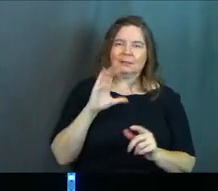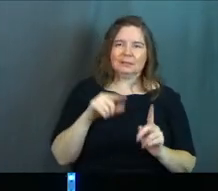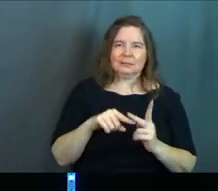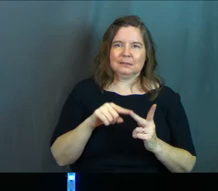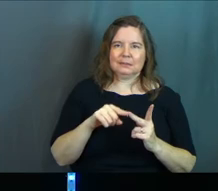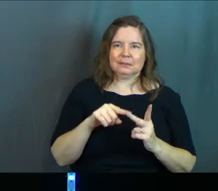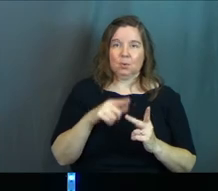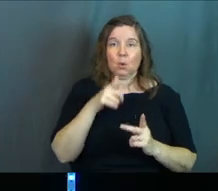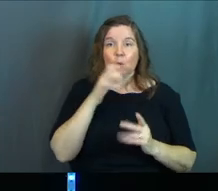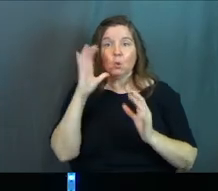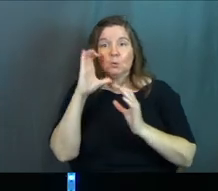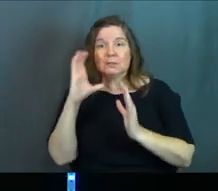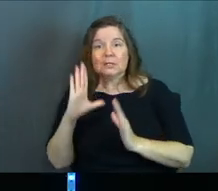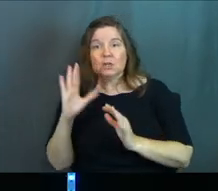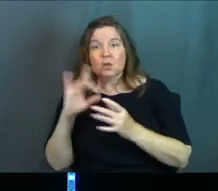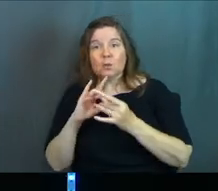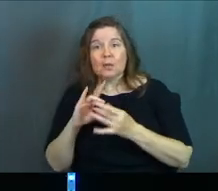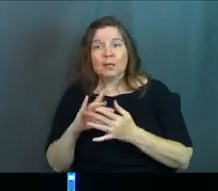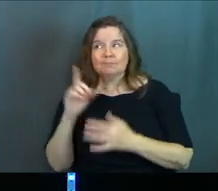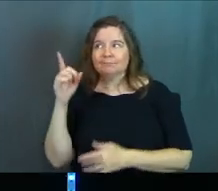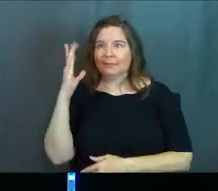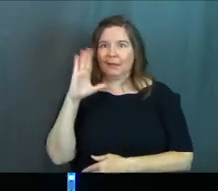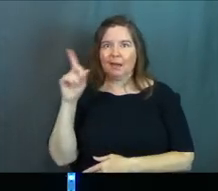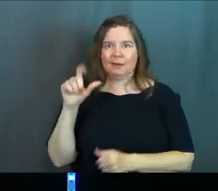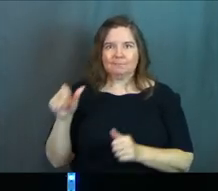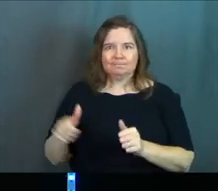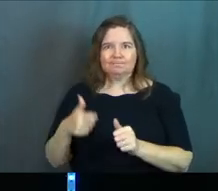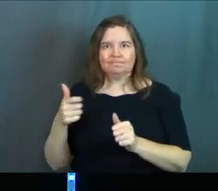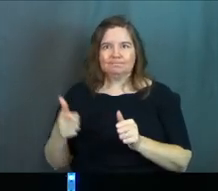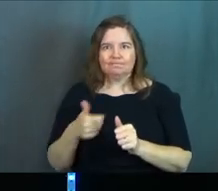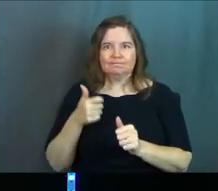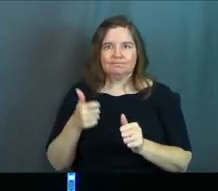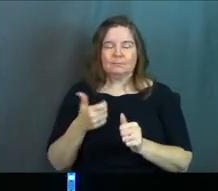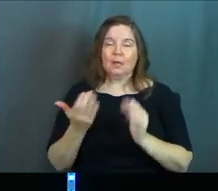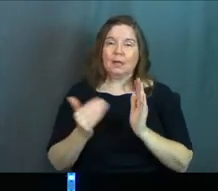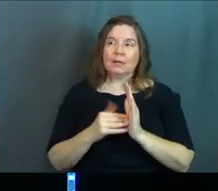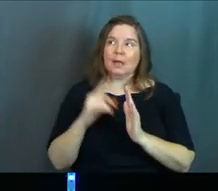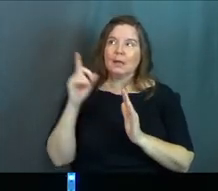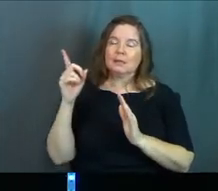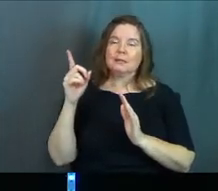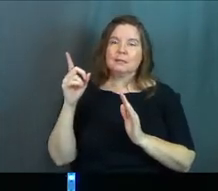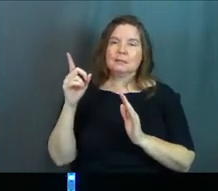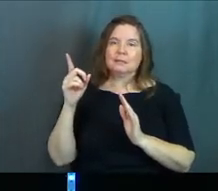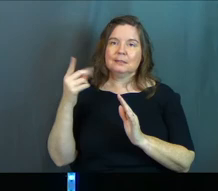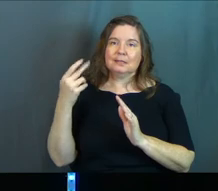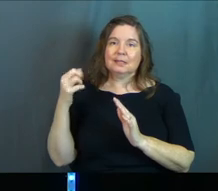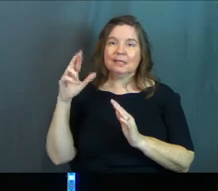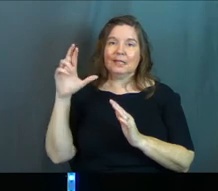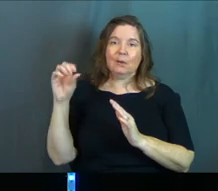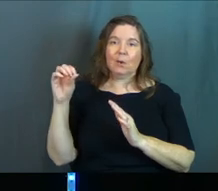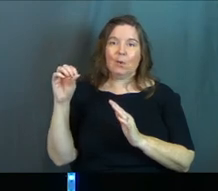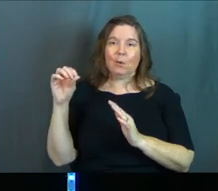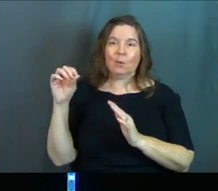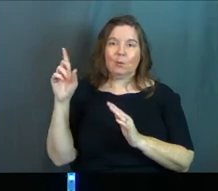Who's the seeker in the relationship? God is. Again, He's the hero.